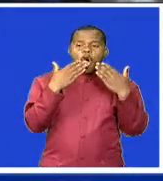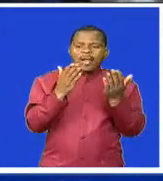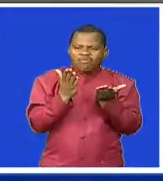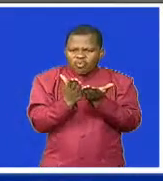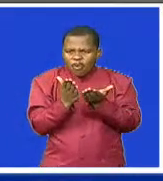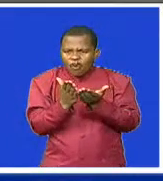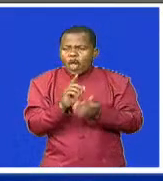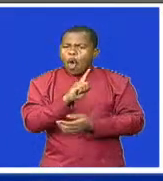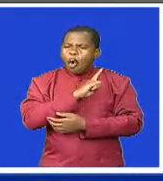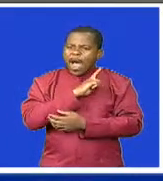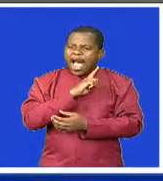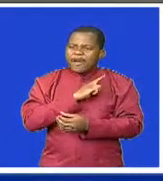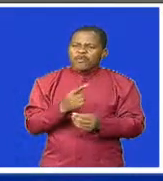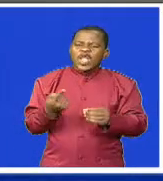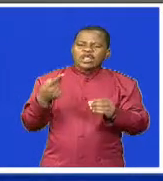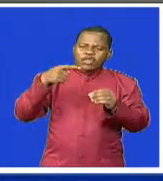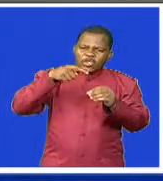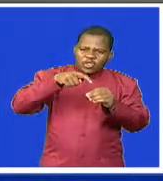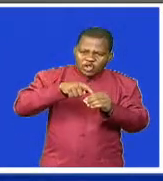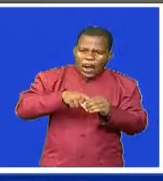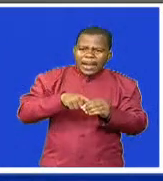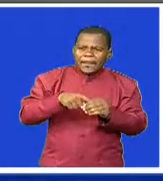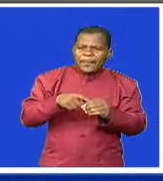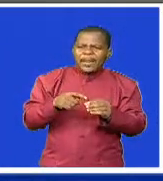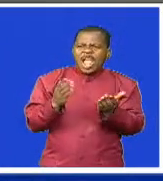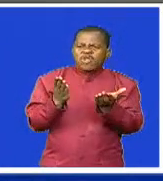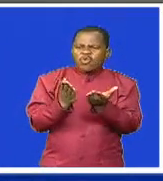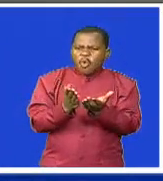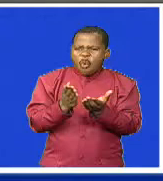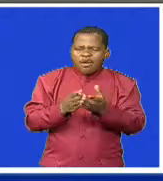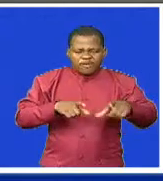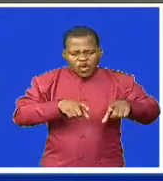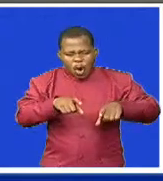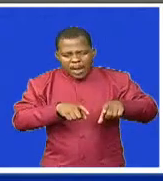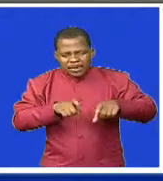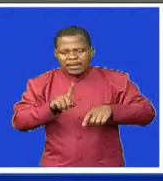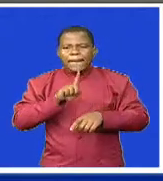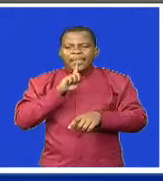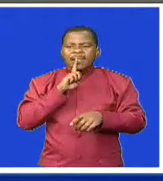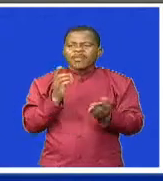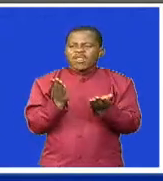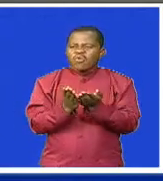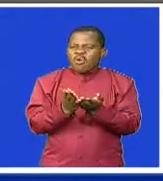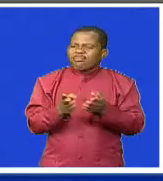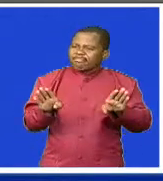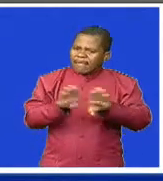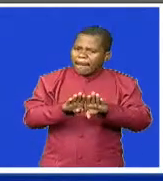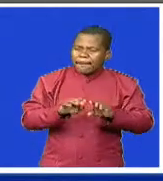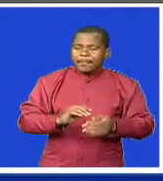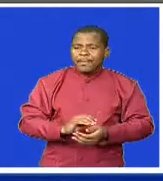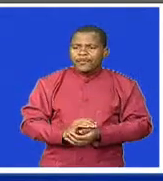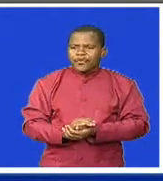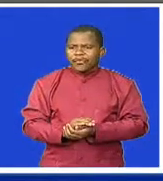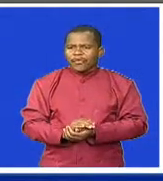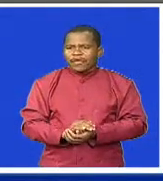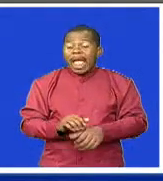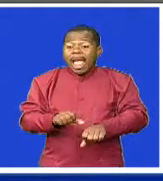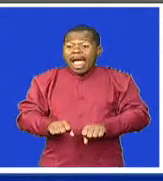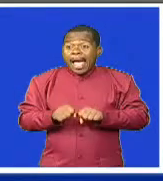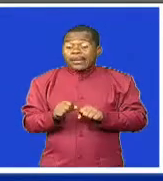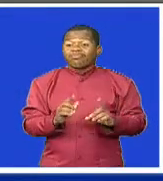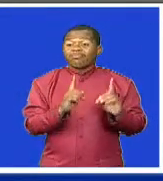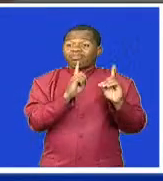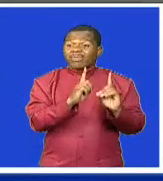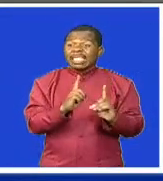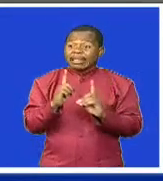not part of the curriculum. Head teachers are so committed that they do provide some time